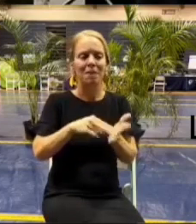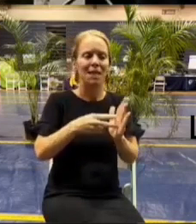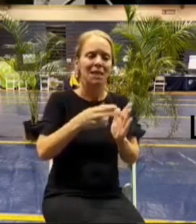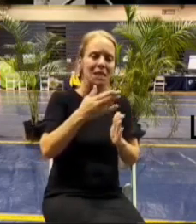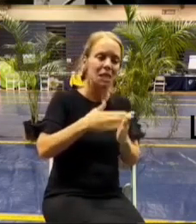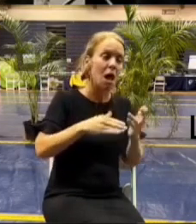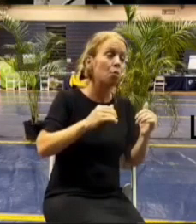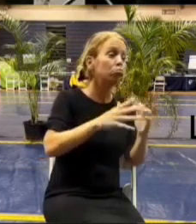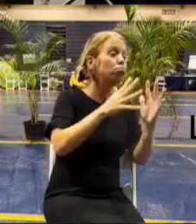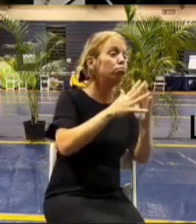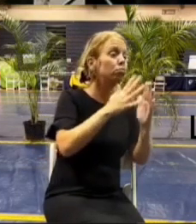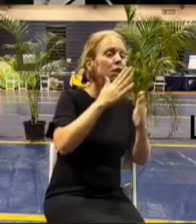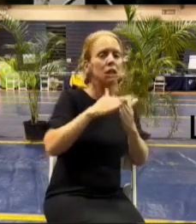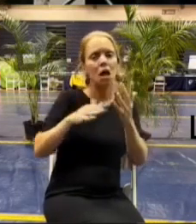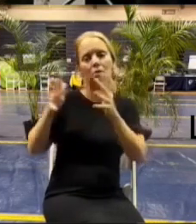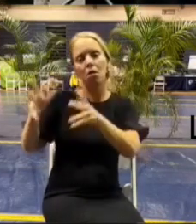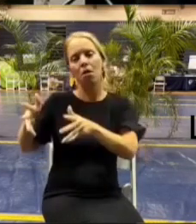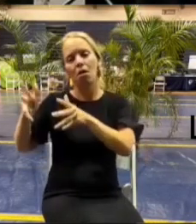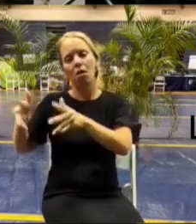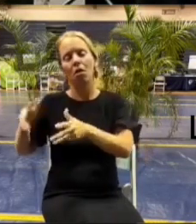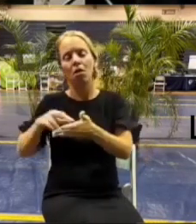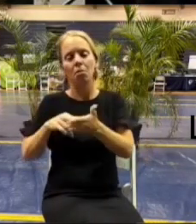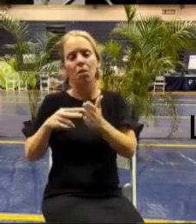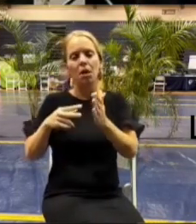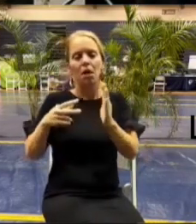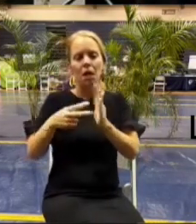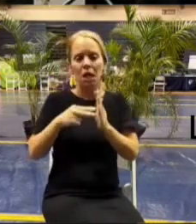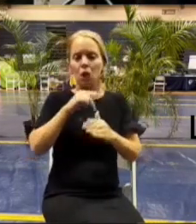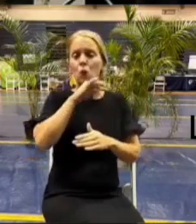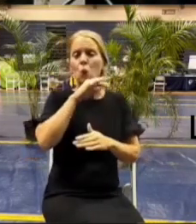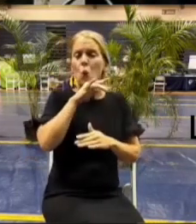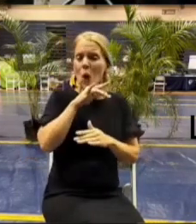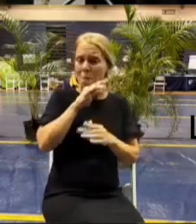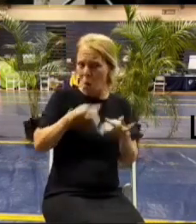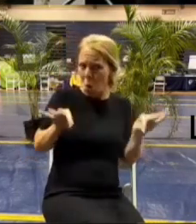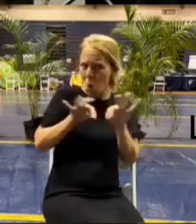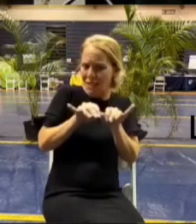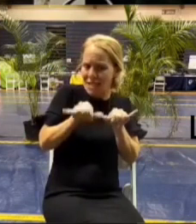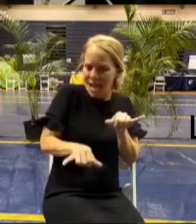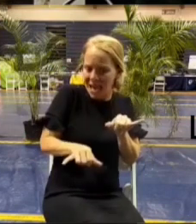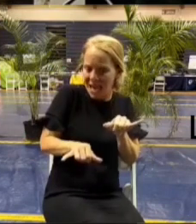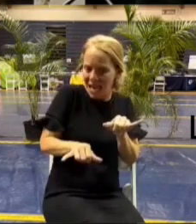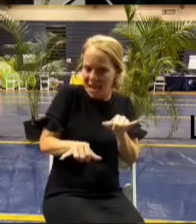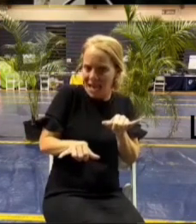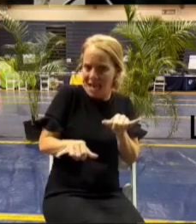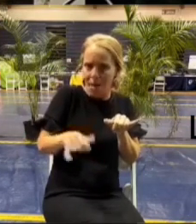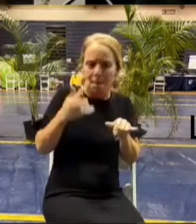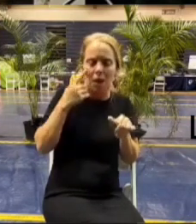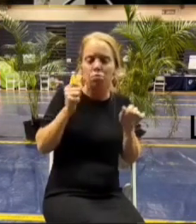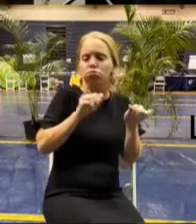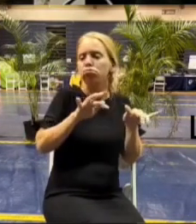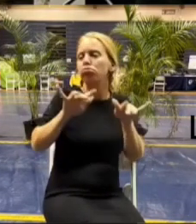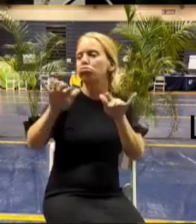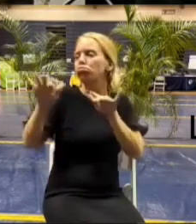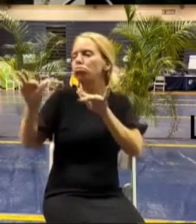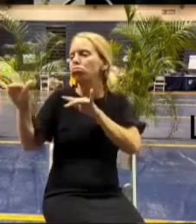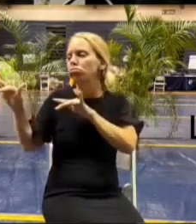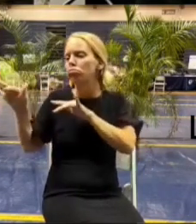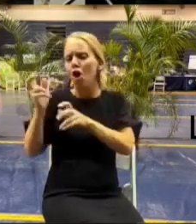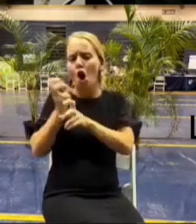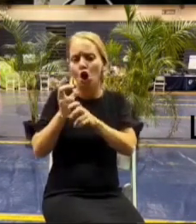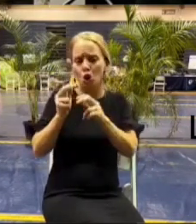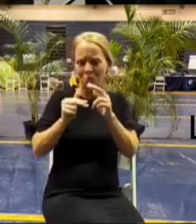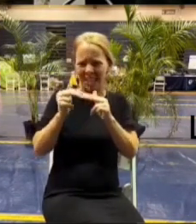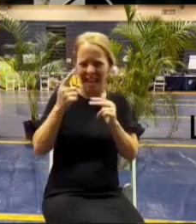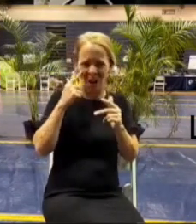longer and we need to keep that soil uh in place so that you are able to rebuild so i know